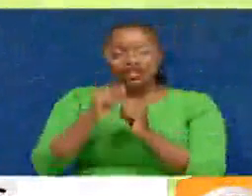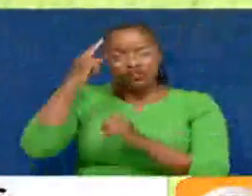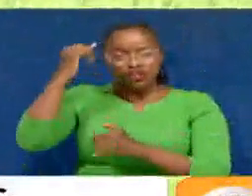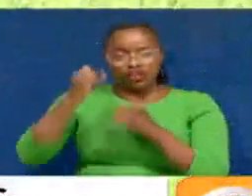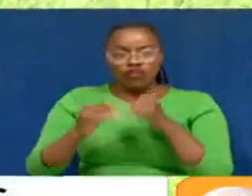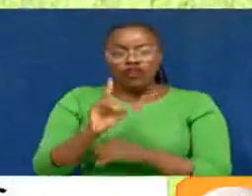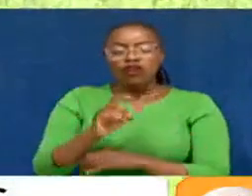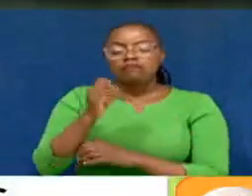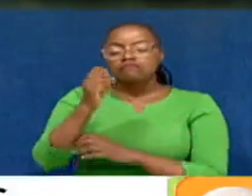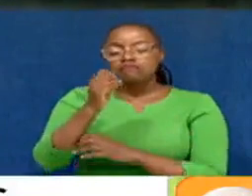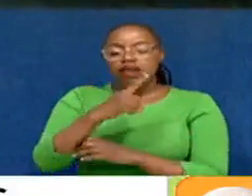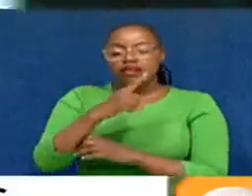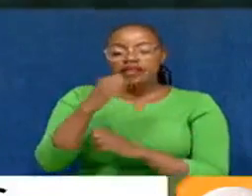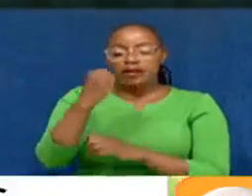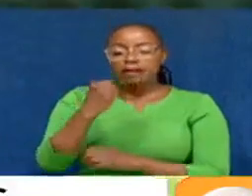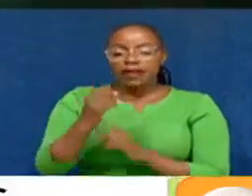on May 11th.